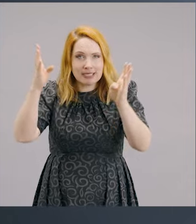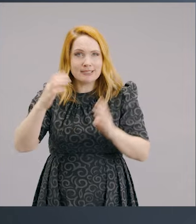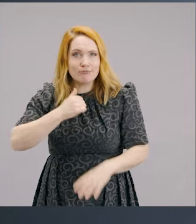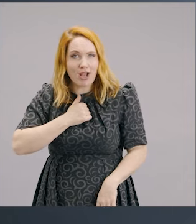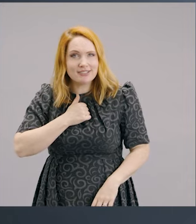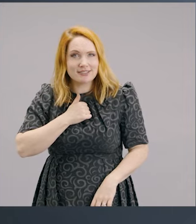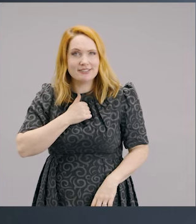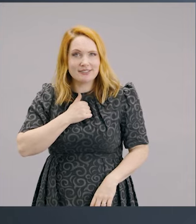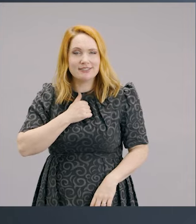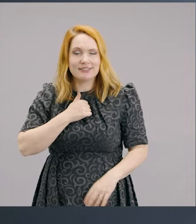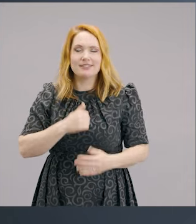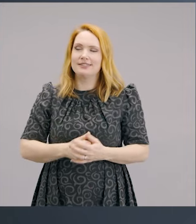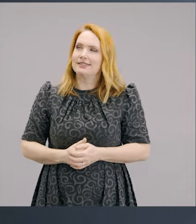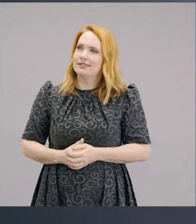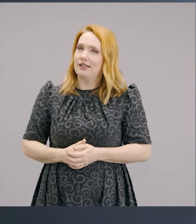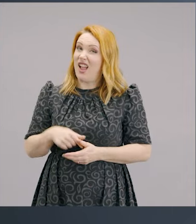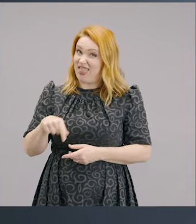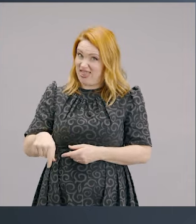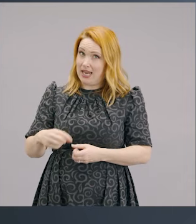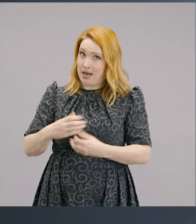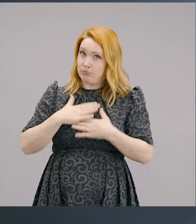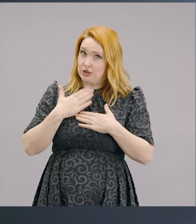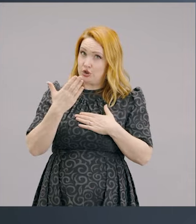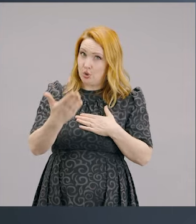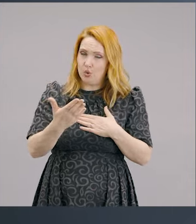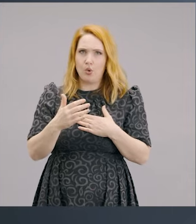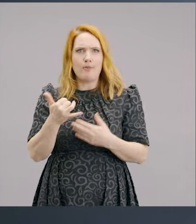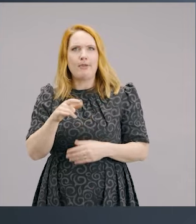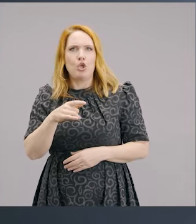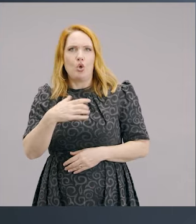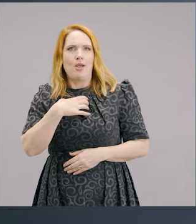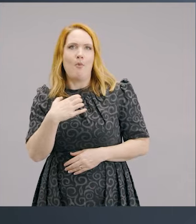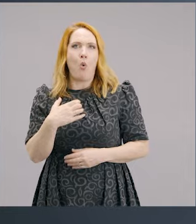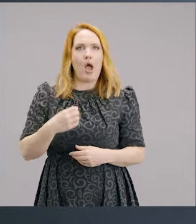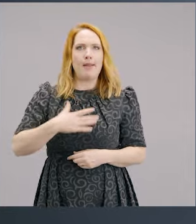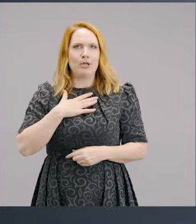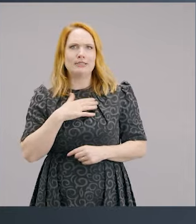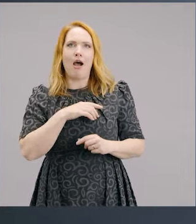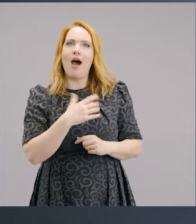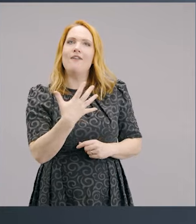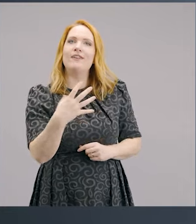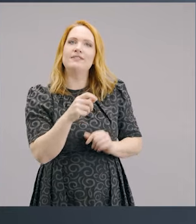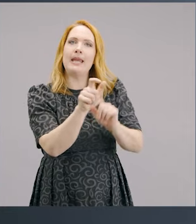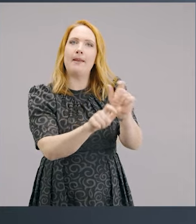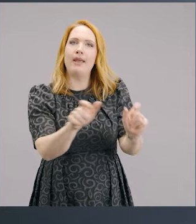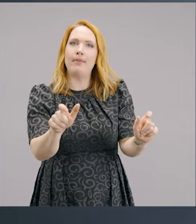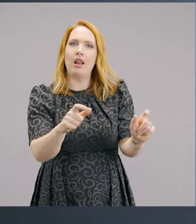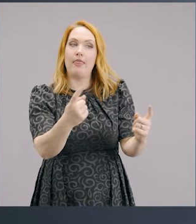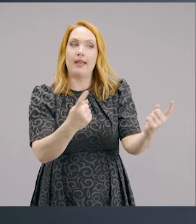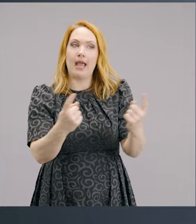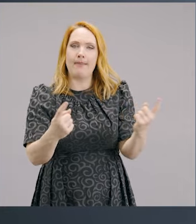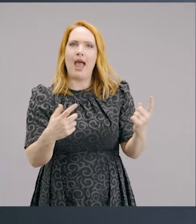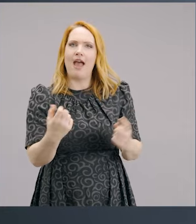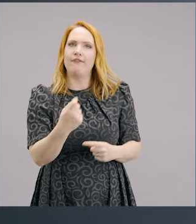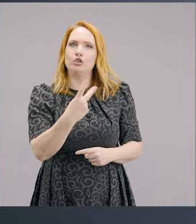the kingdom of God to you? Doesn't that just scream the kingdom? Does that impress you or are more impressed if you know that 50 people that come